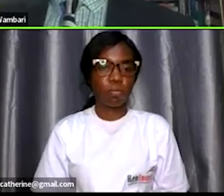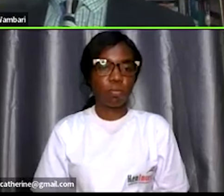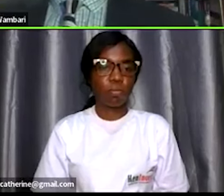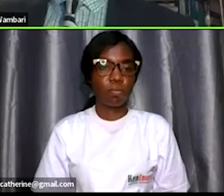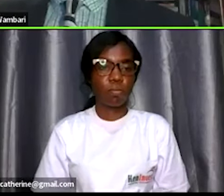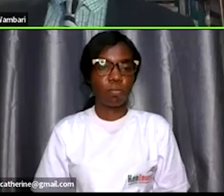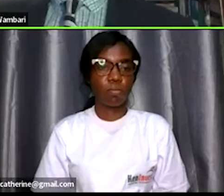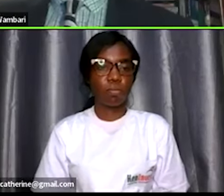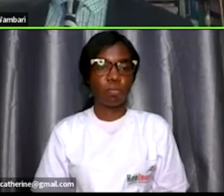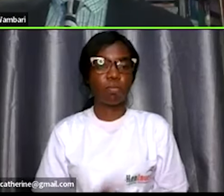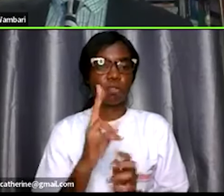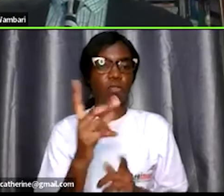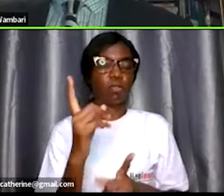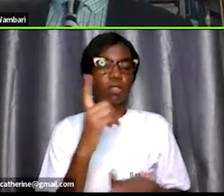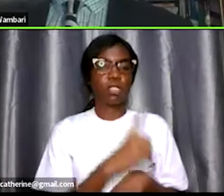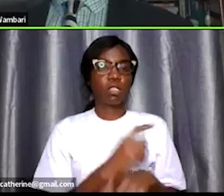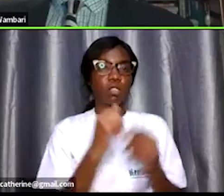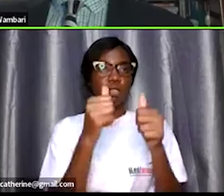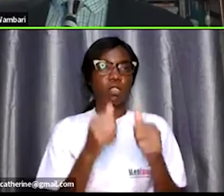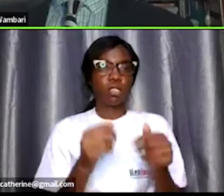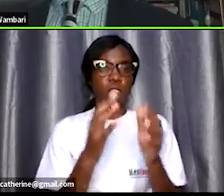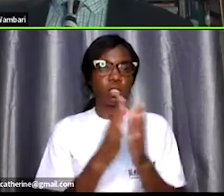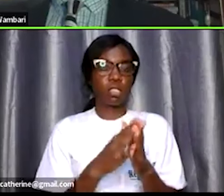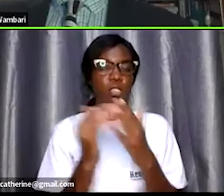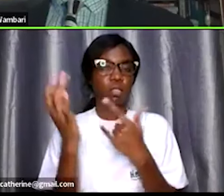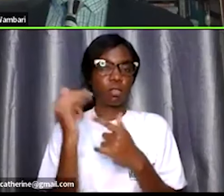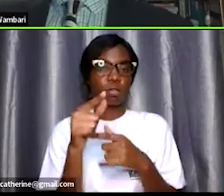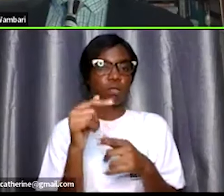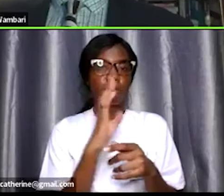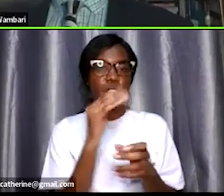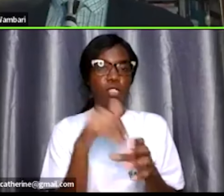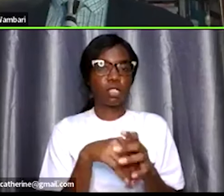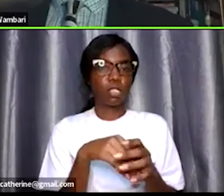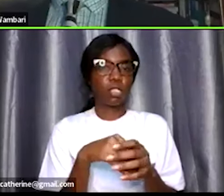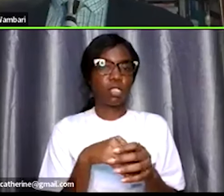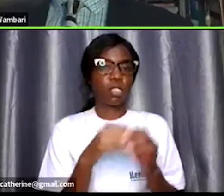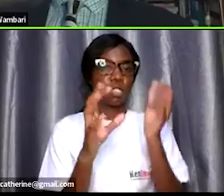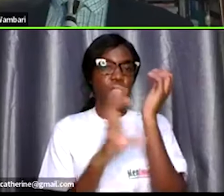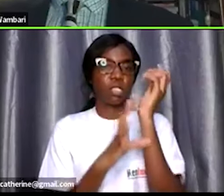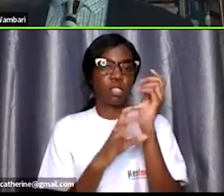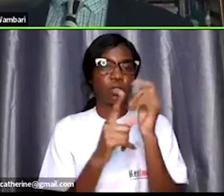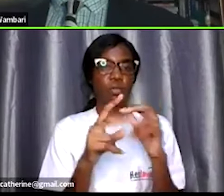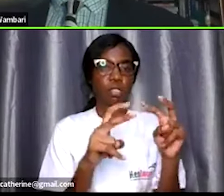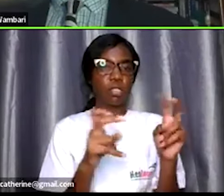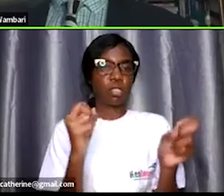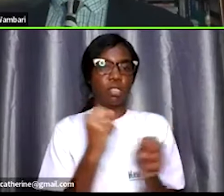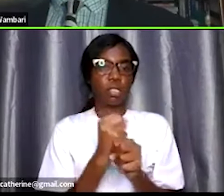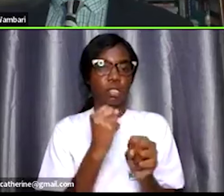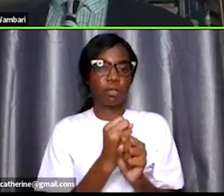employer expects you uh to be in the country uh already tamaking so